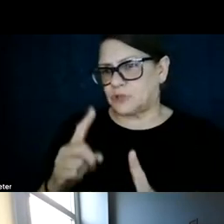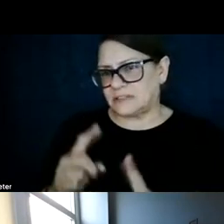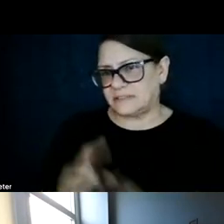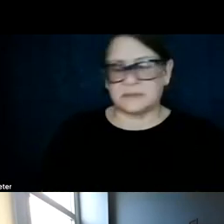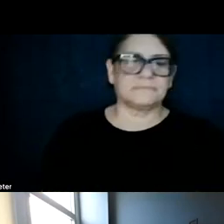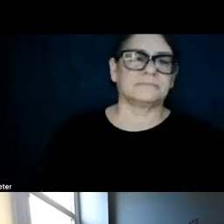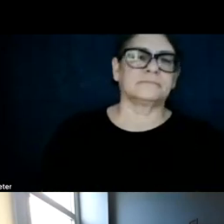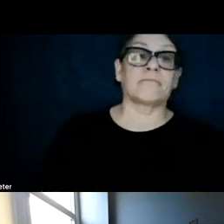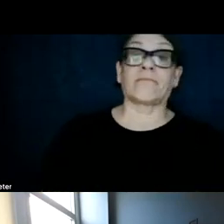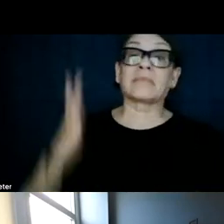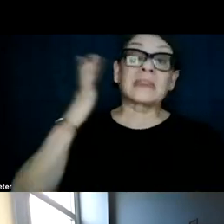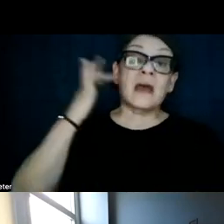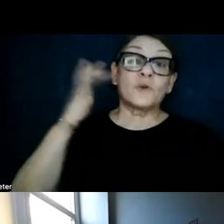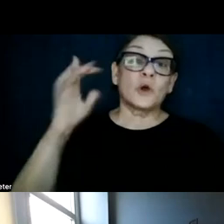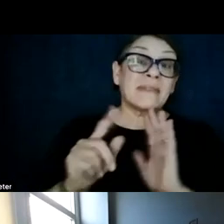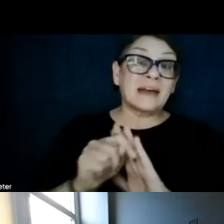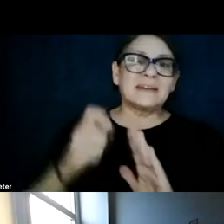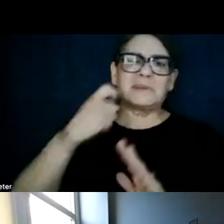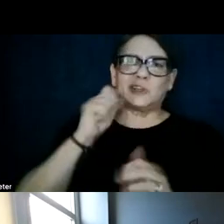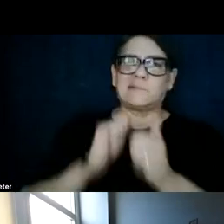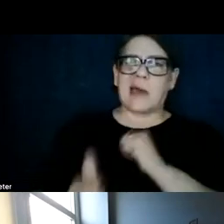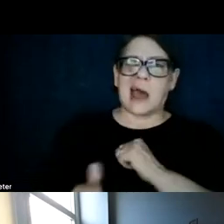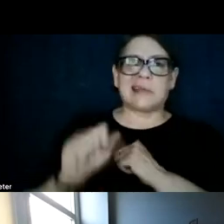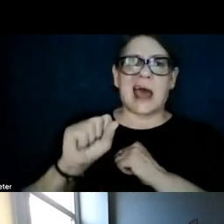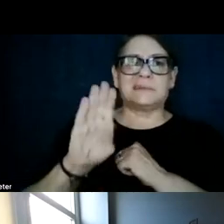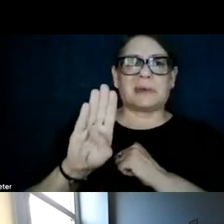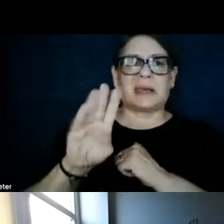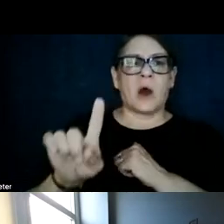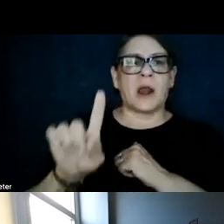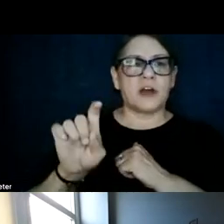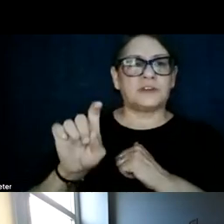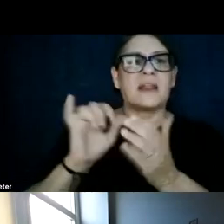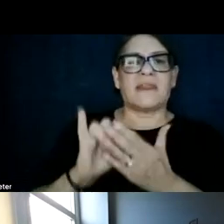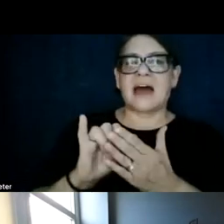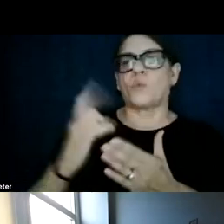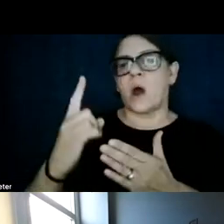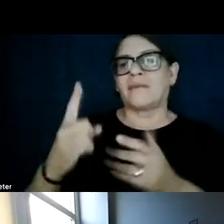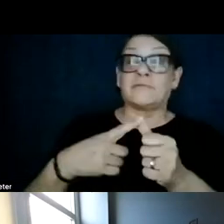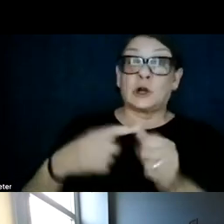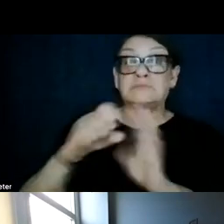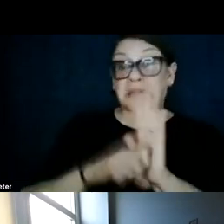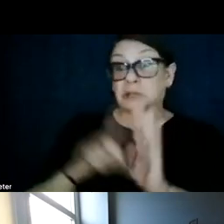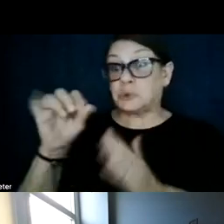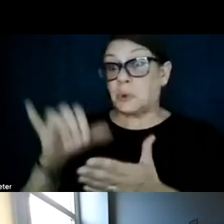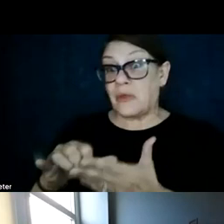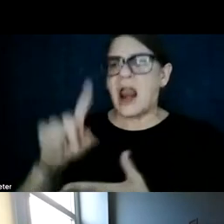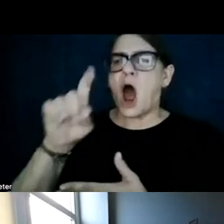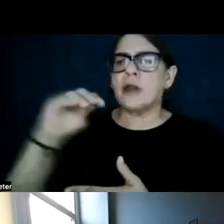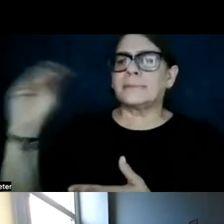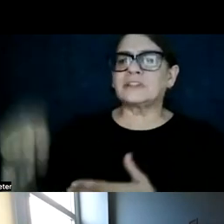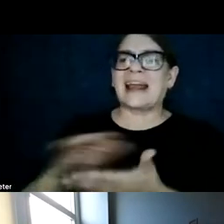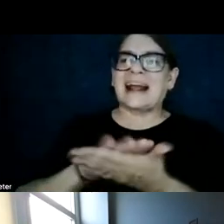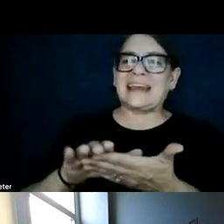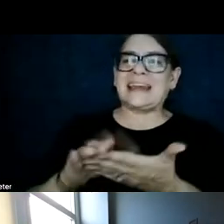So California at that point had just passed SB 100, which is one of the first states to do so, 100% clean and